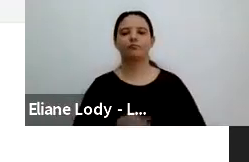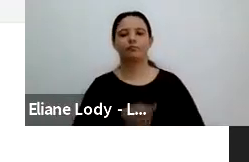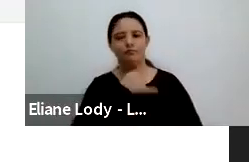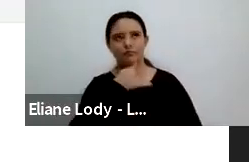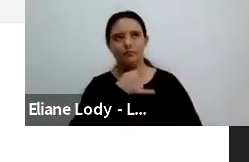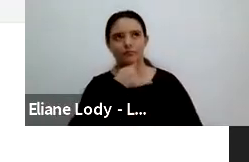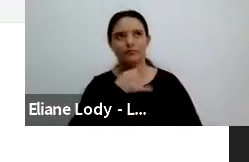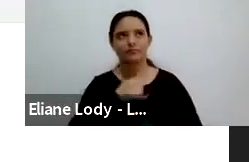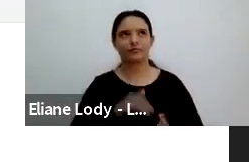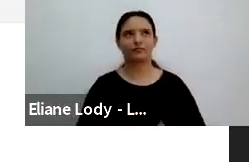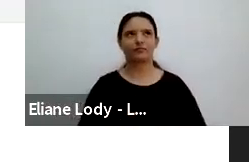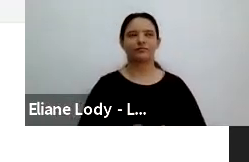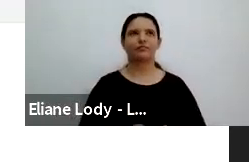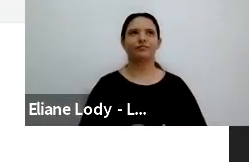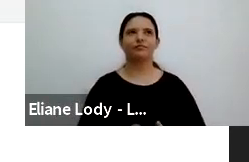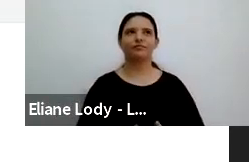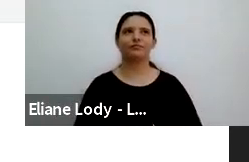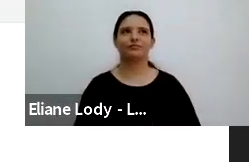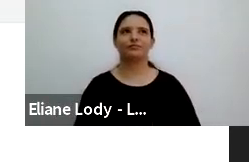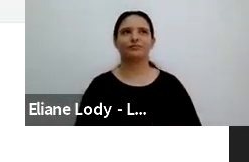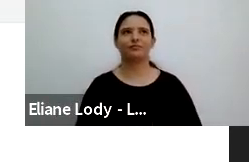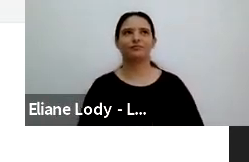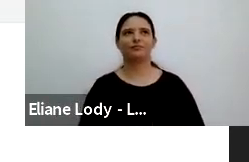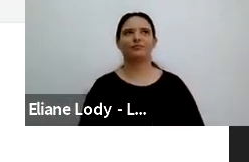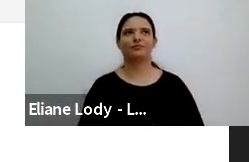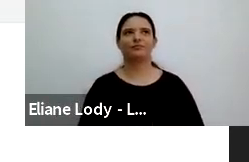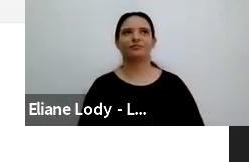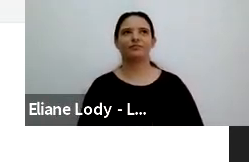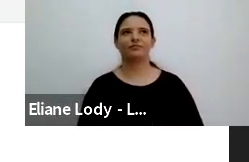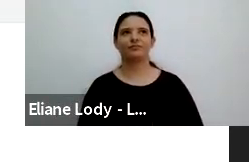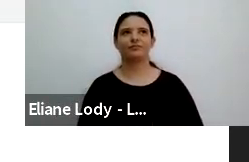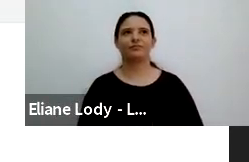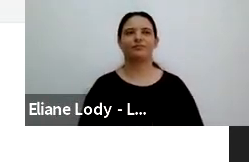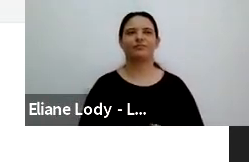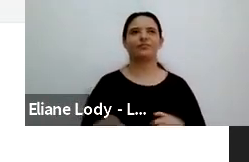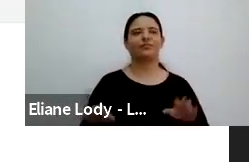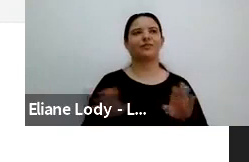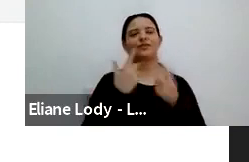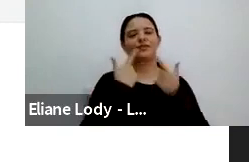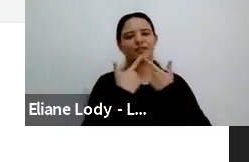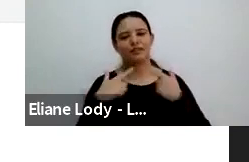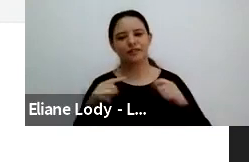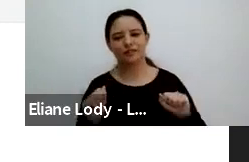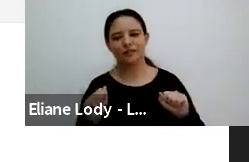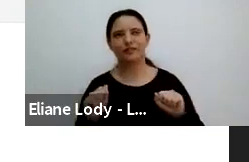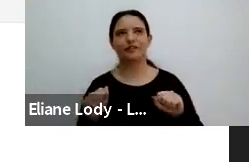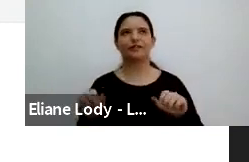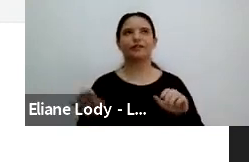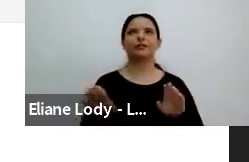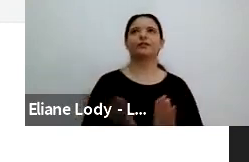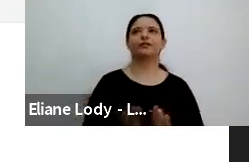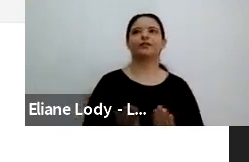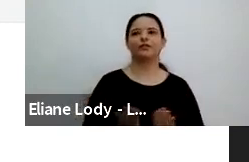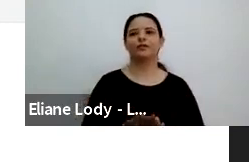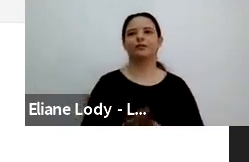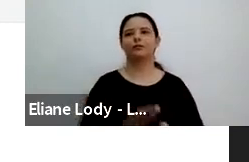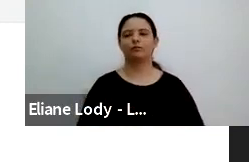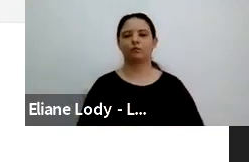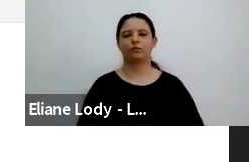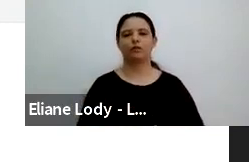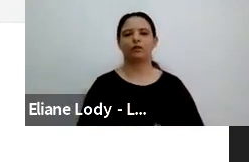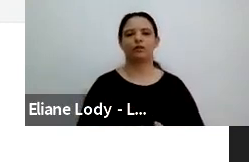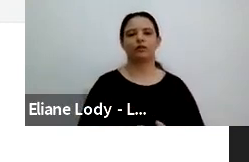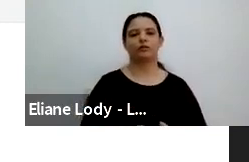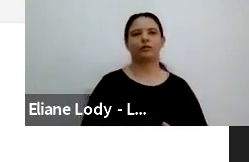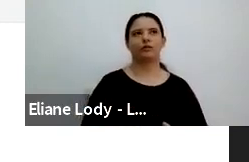be Chomsky's classical theories of language, where the sentence node magically creates sentences and noun phrases and verb phrases and